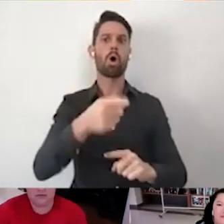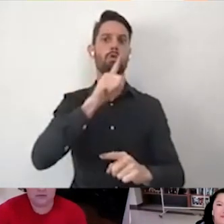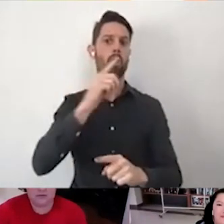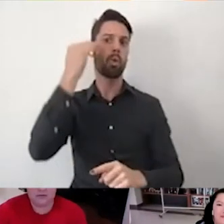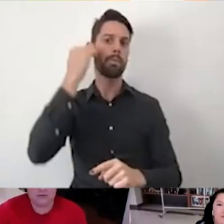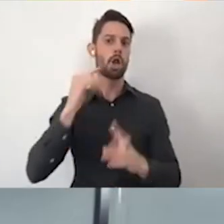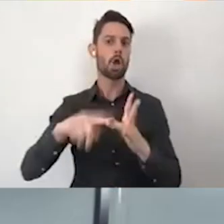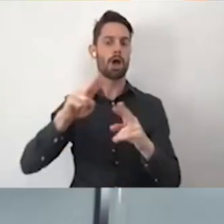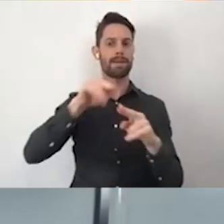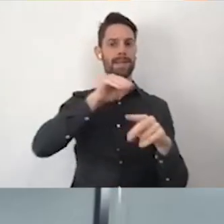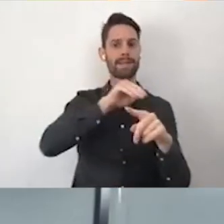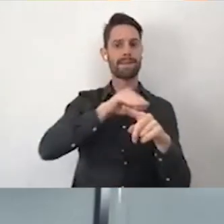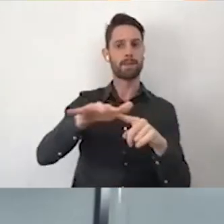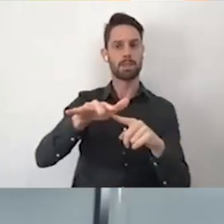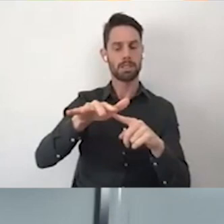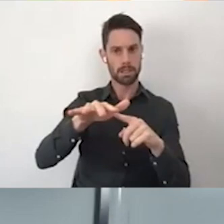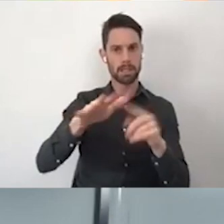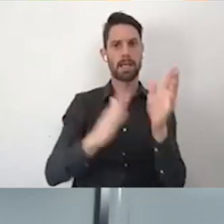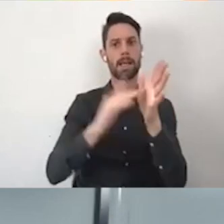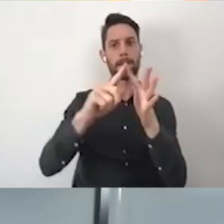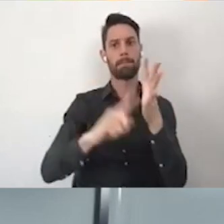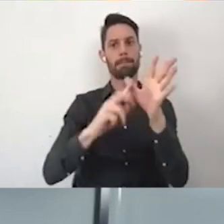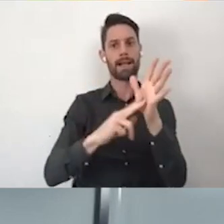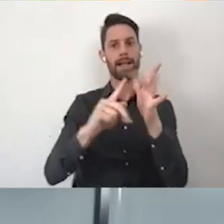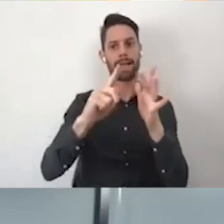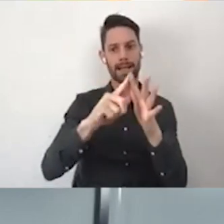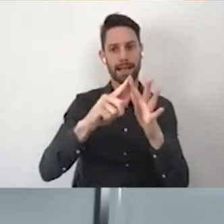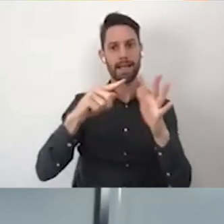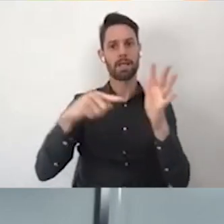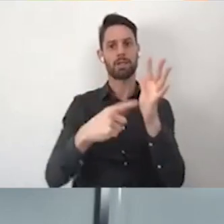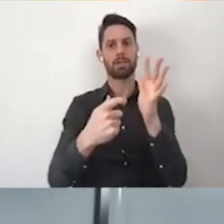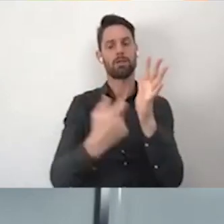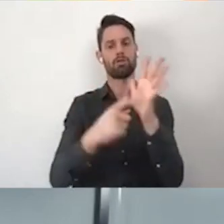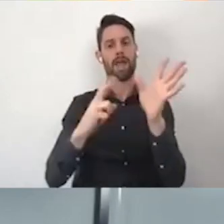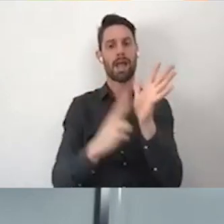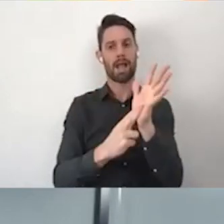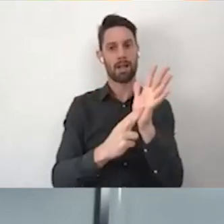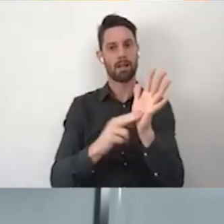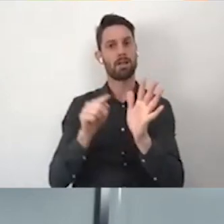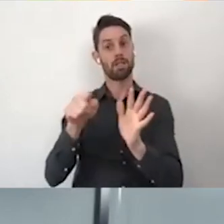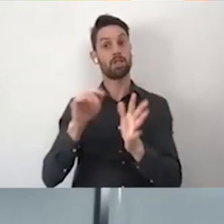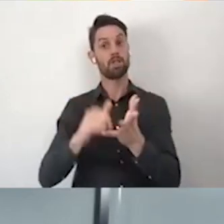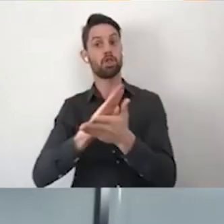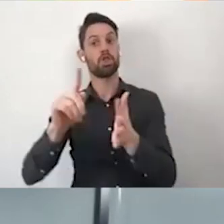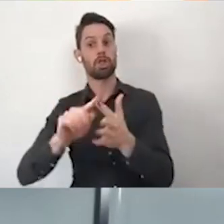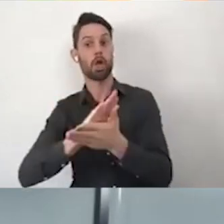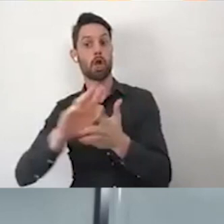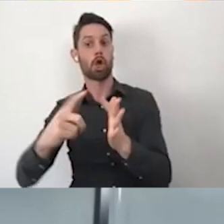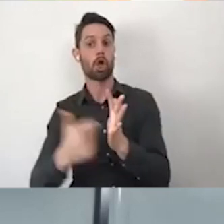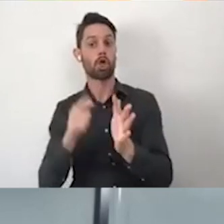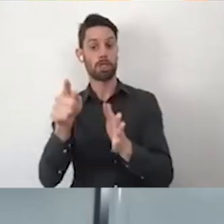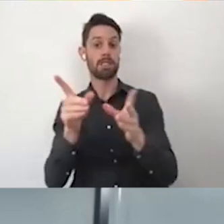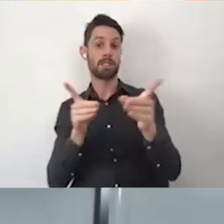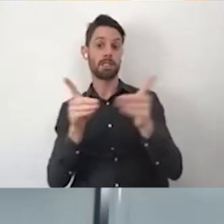Australian Financial Review, Melanie Tran, whose pronouns are she, her, is a designer, an innovator